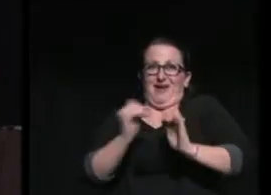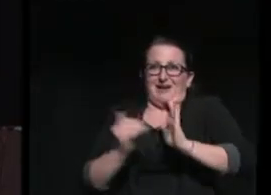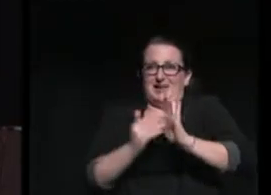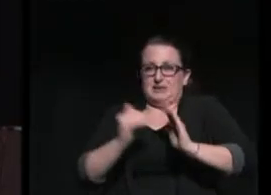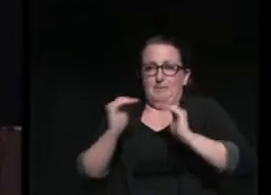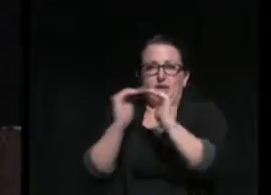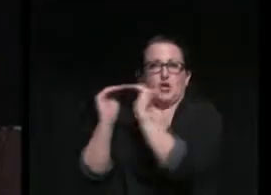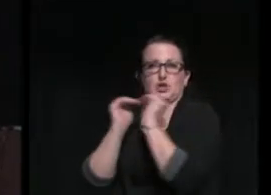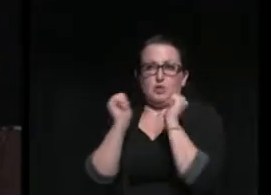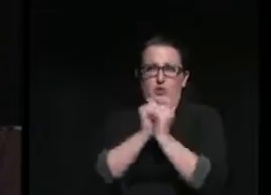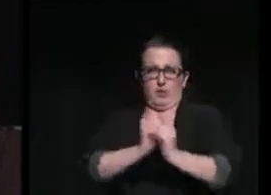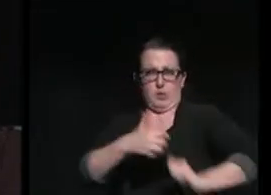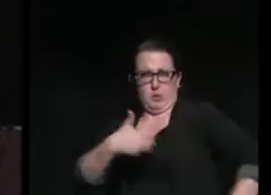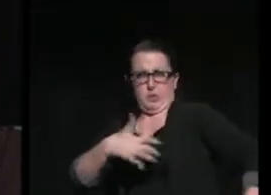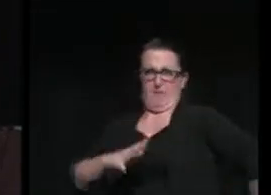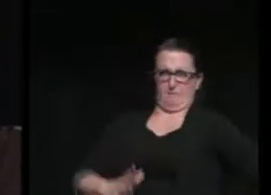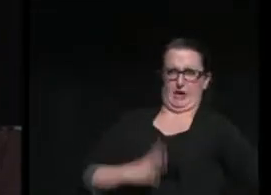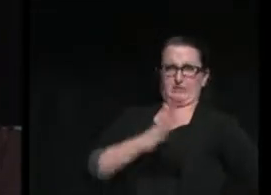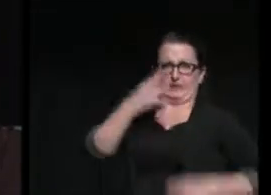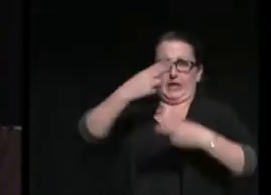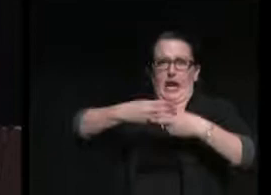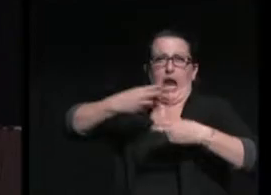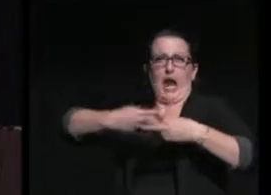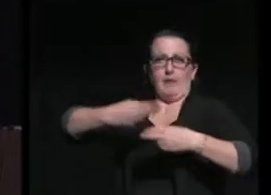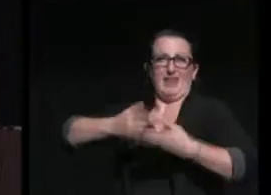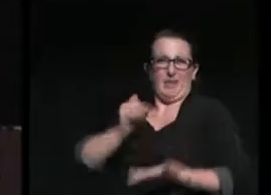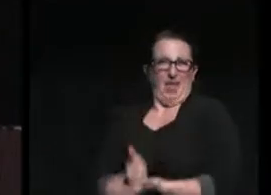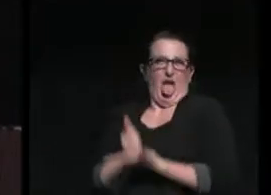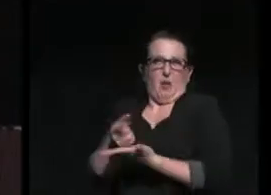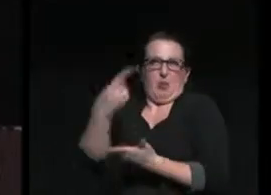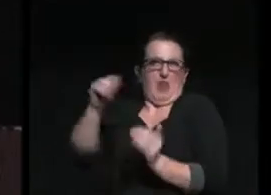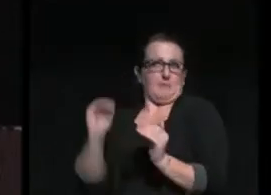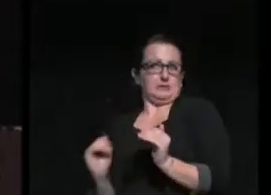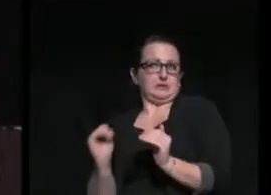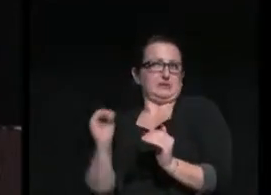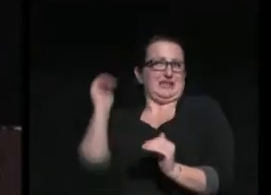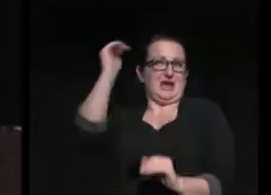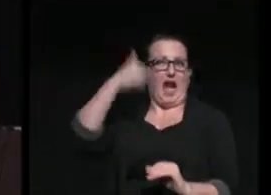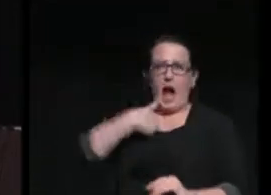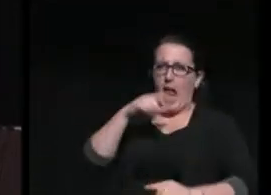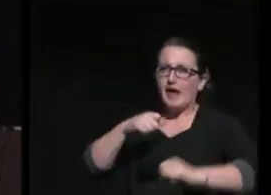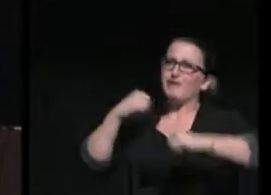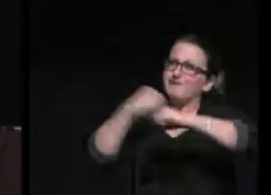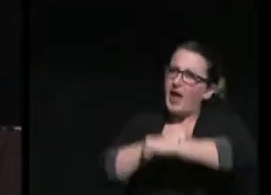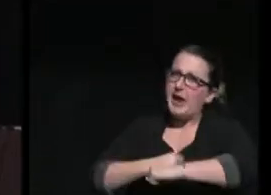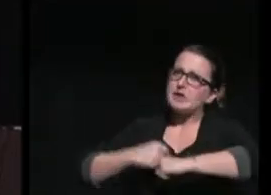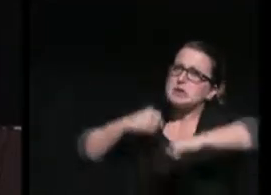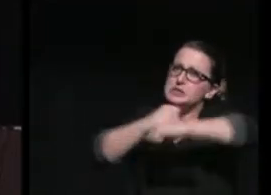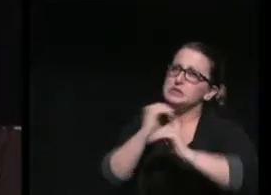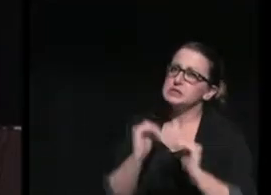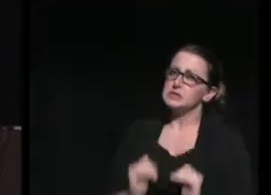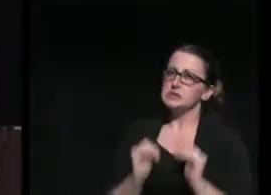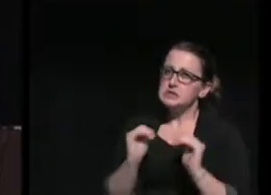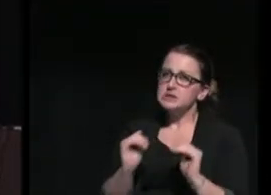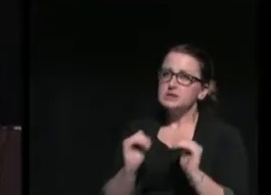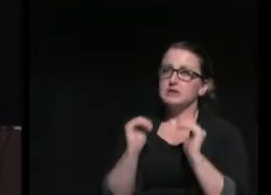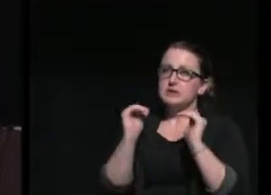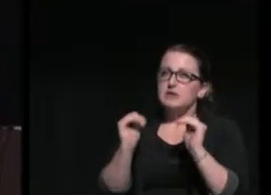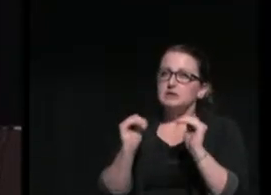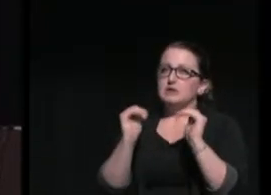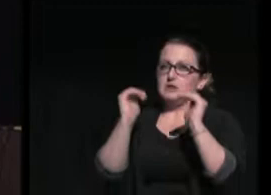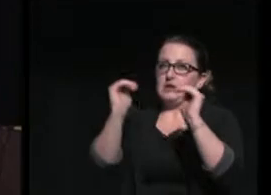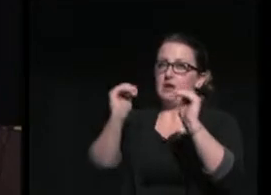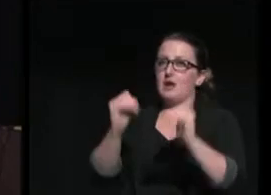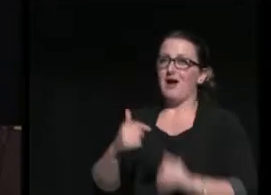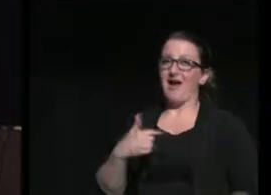in business whose fathers helped them get through a door, the same door that I had to fight my way through. I was kitted for my polyester